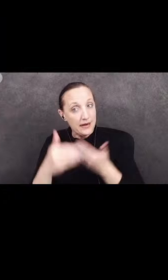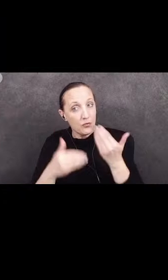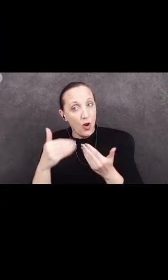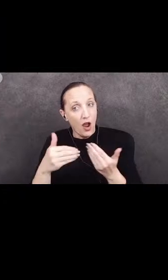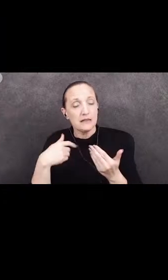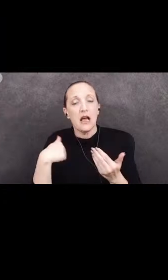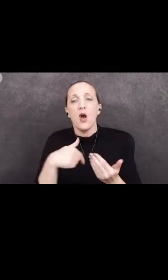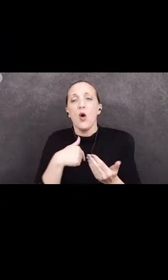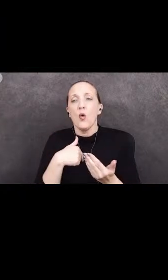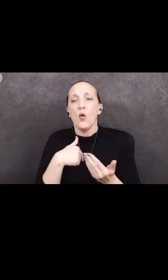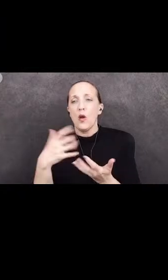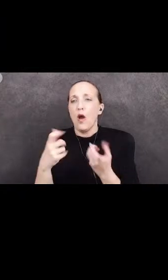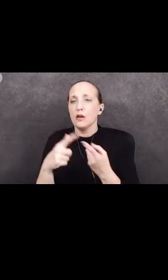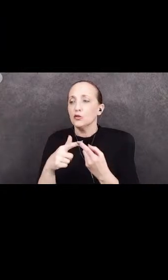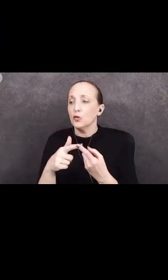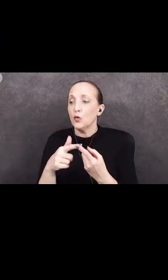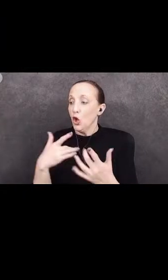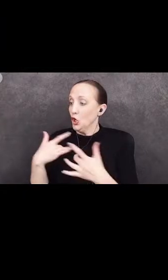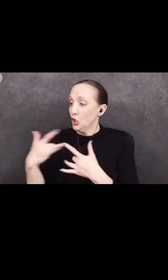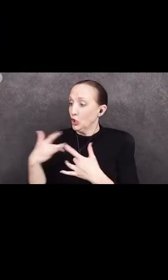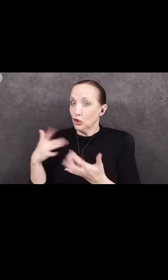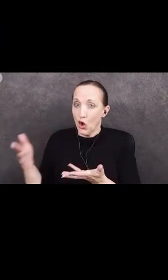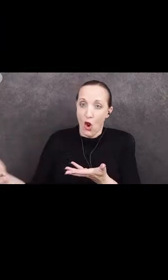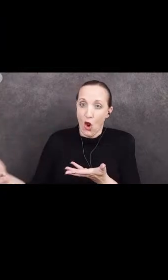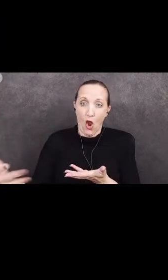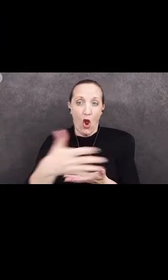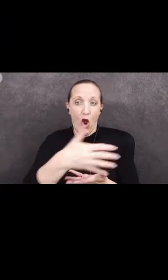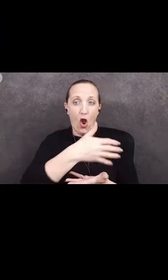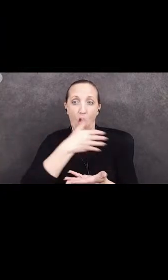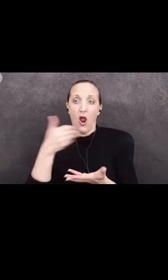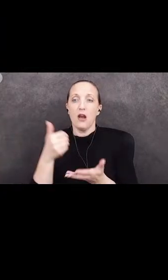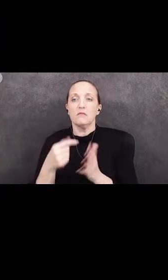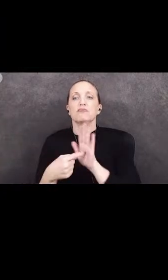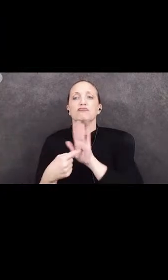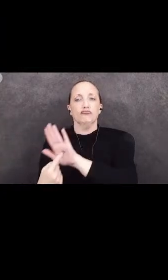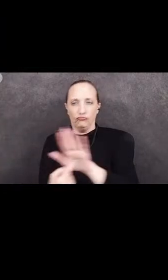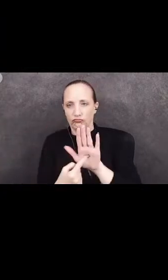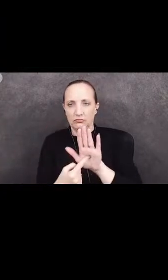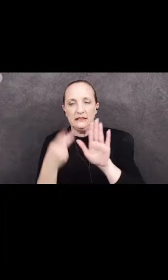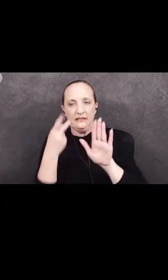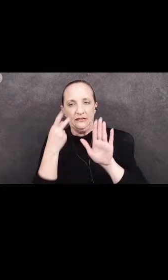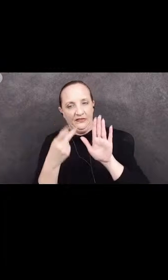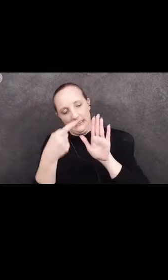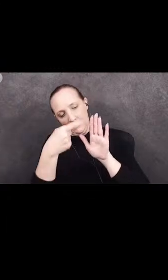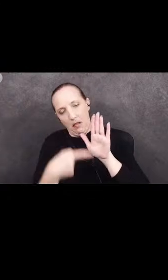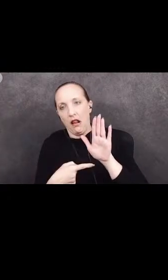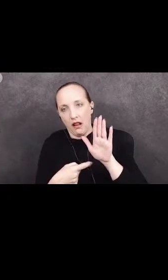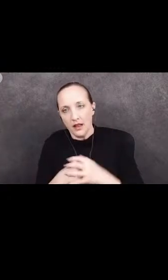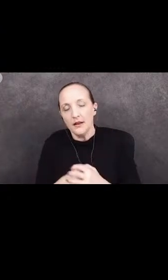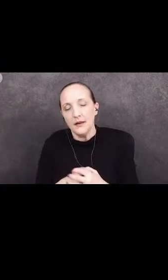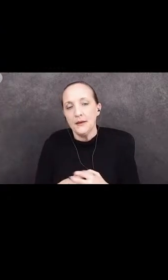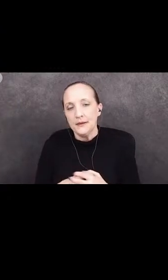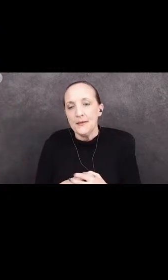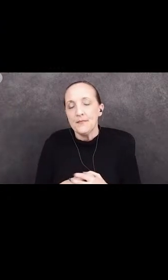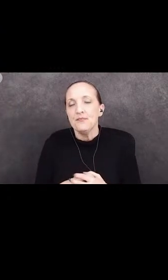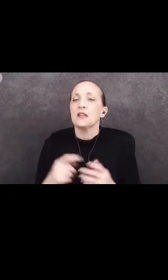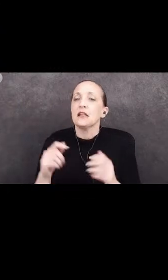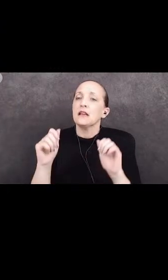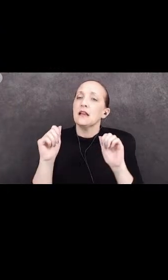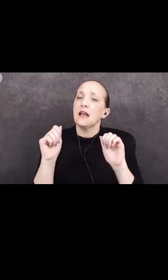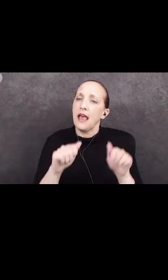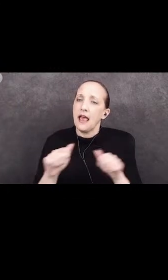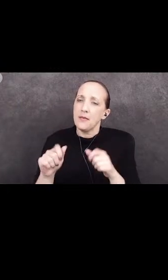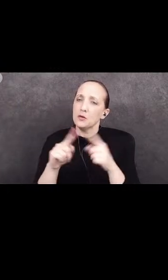to a visible place, so that they can be addressed in a